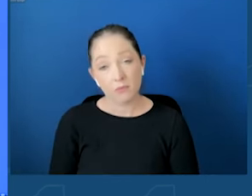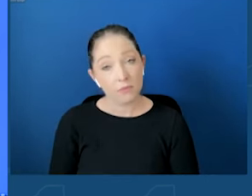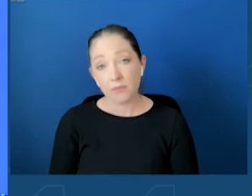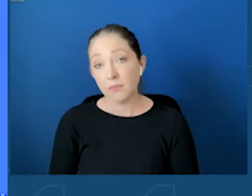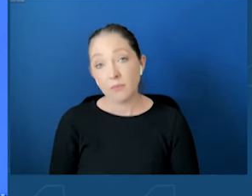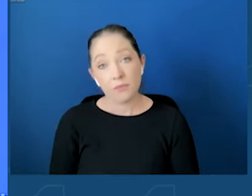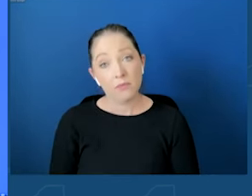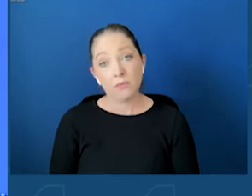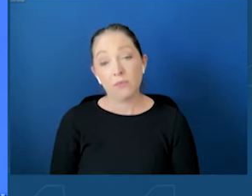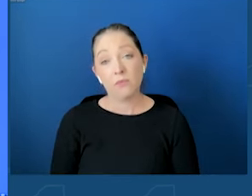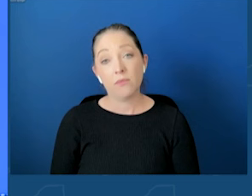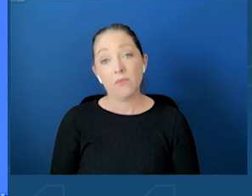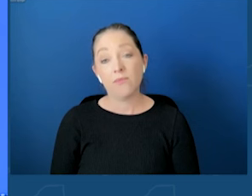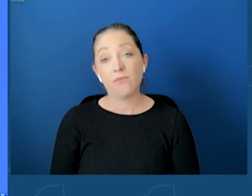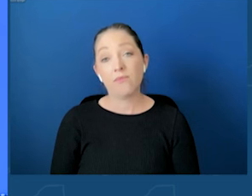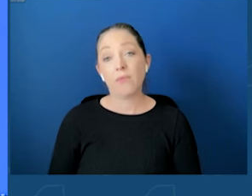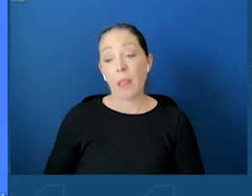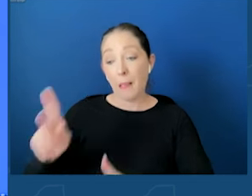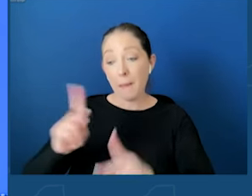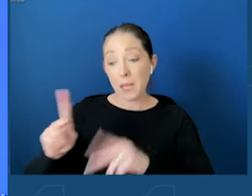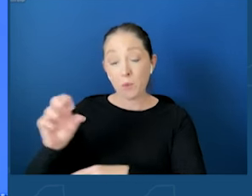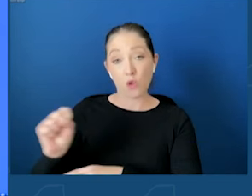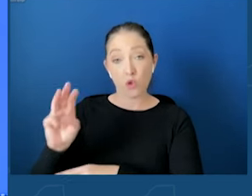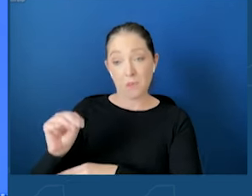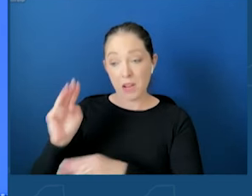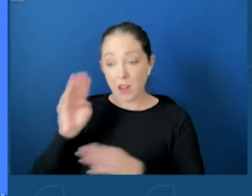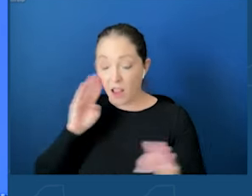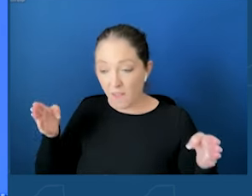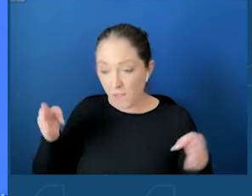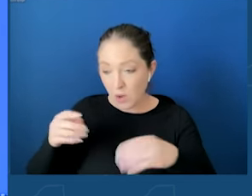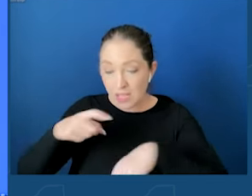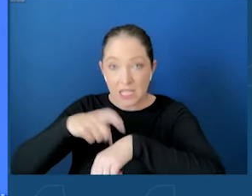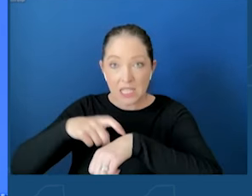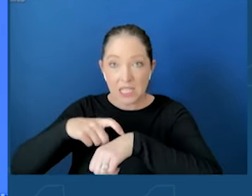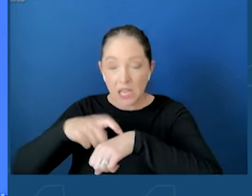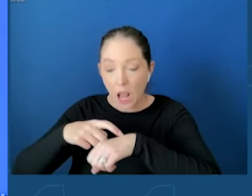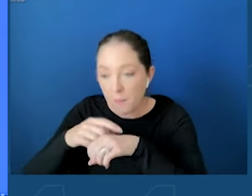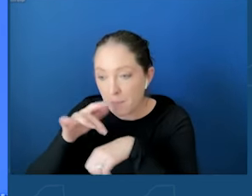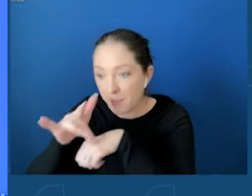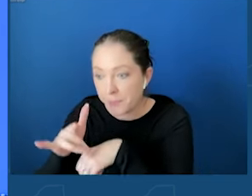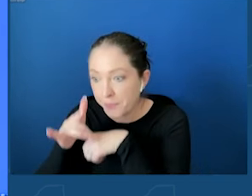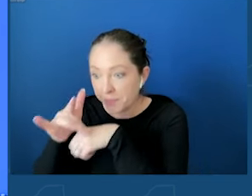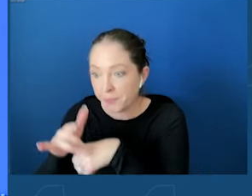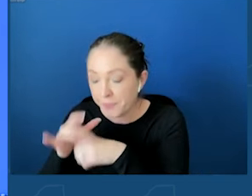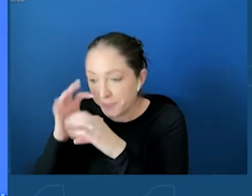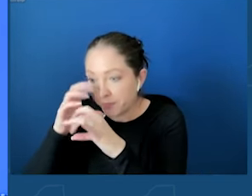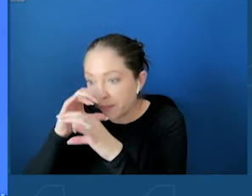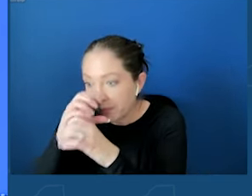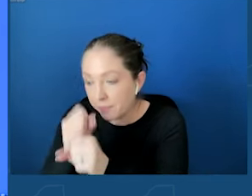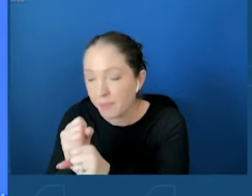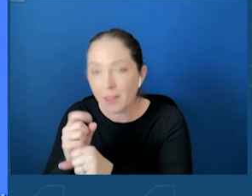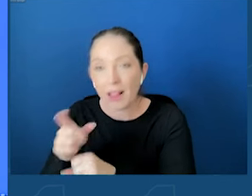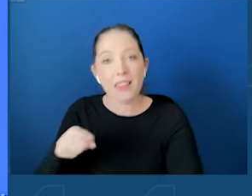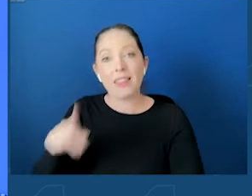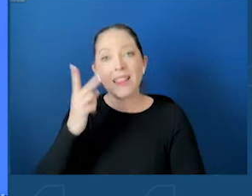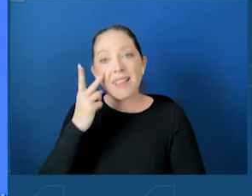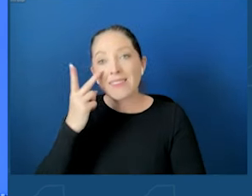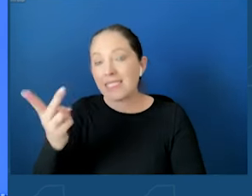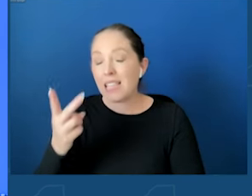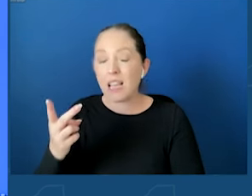on social media, the more they are seeing harmful effects, harmful content that affects